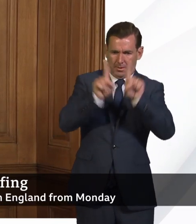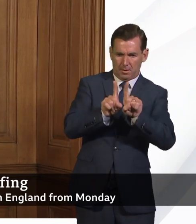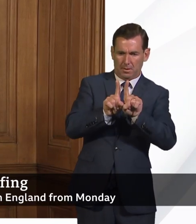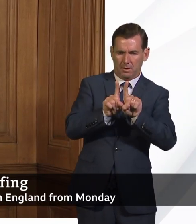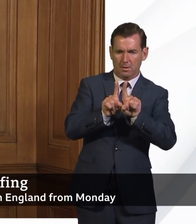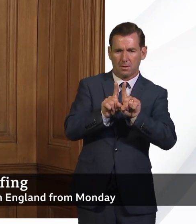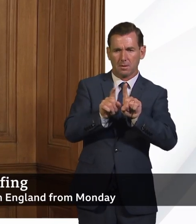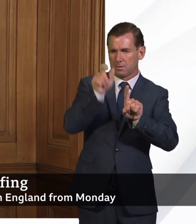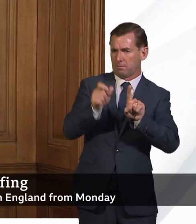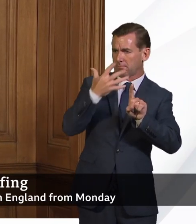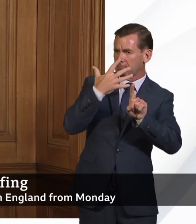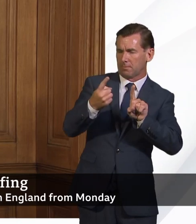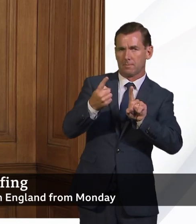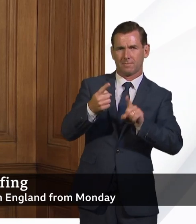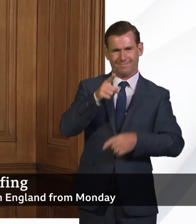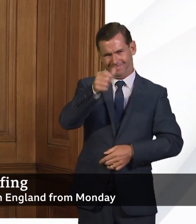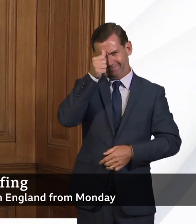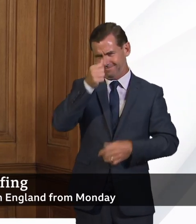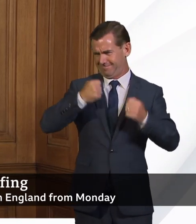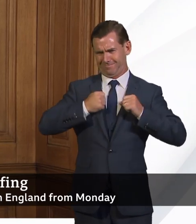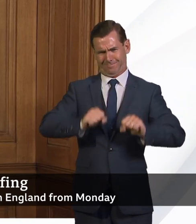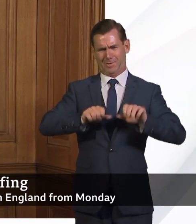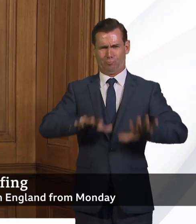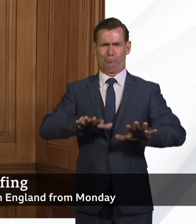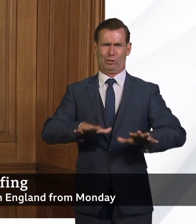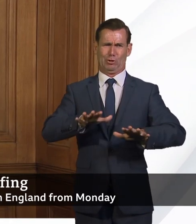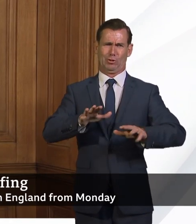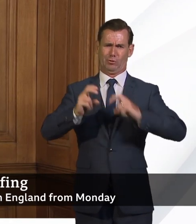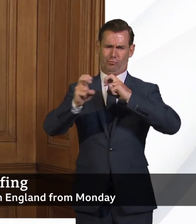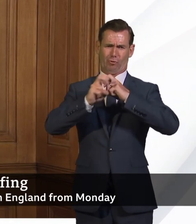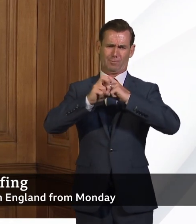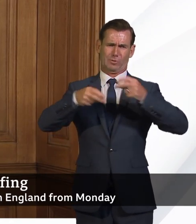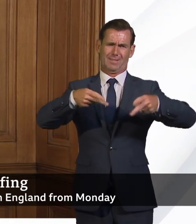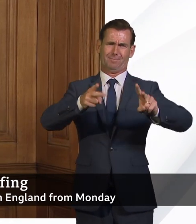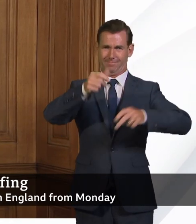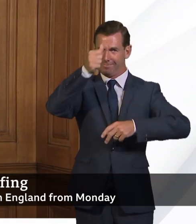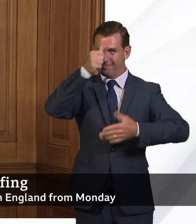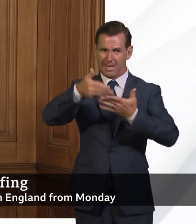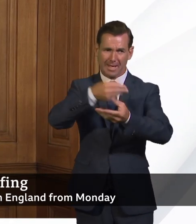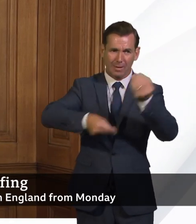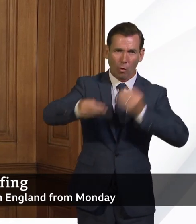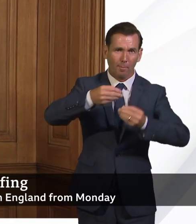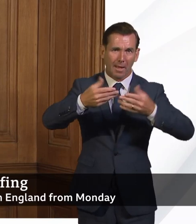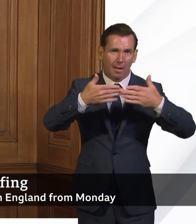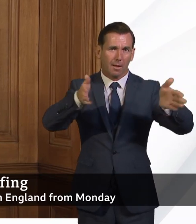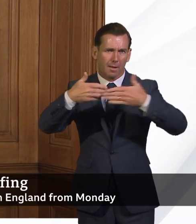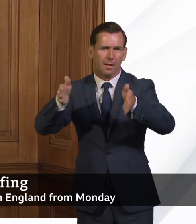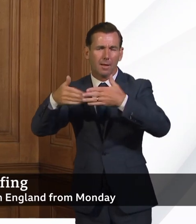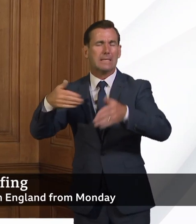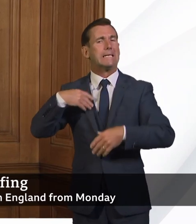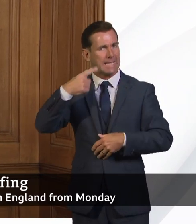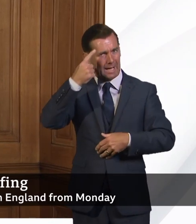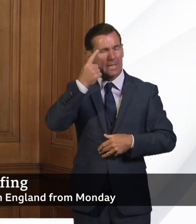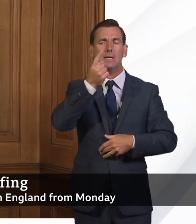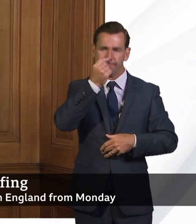people. The reality of our transport systems, and particularly as the economy ramps up, is that there'll be more and more occasions at which you